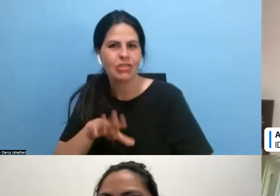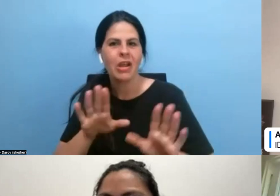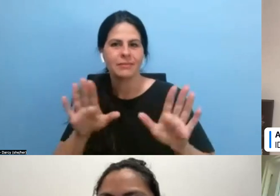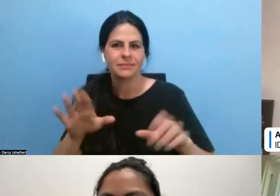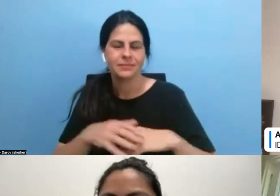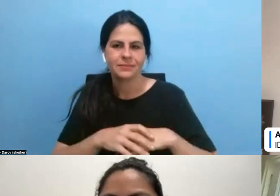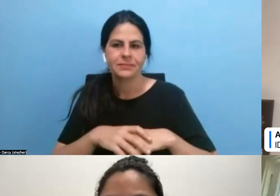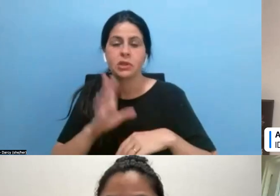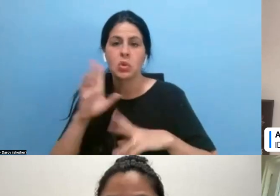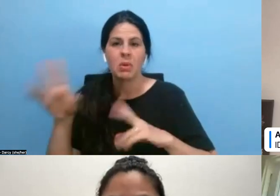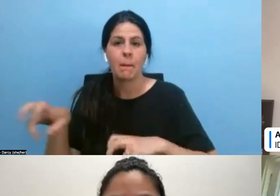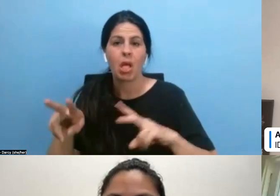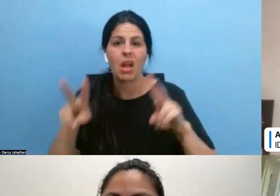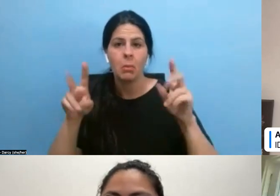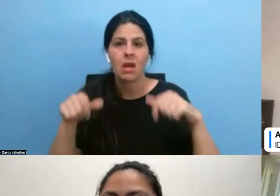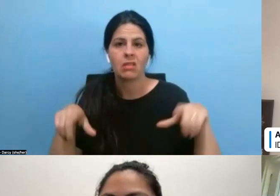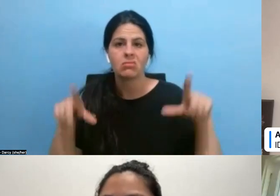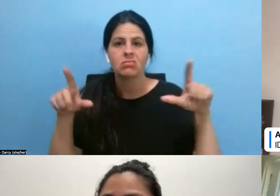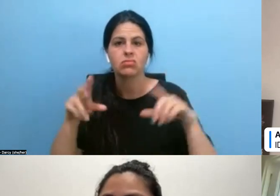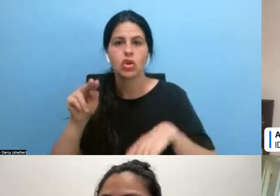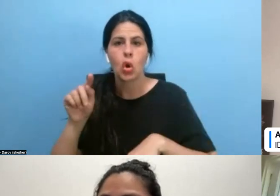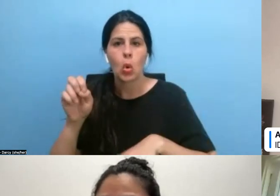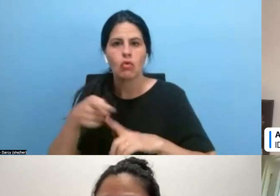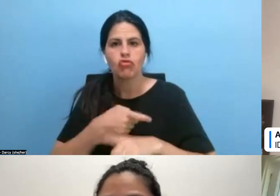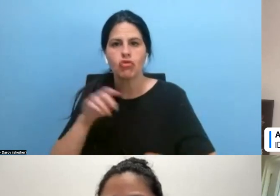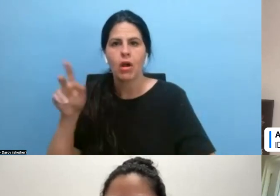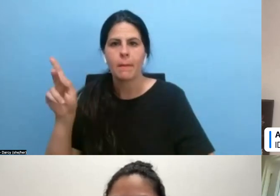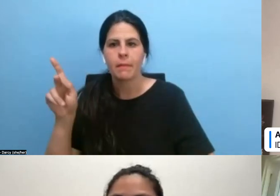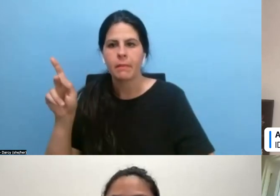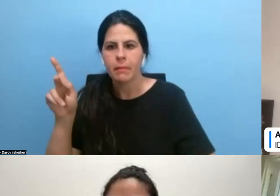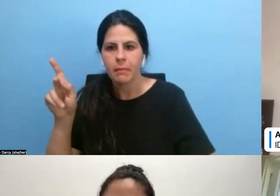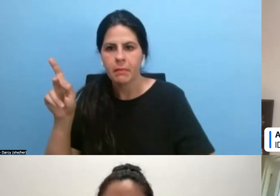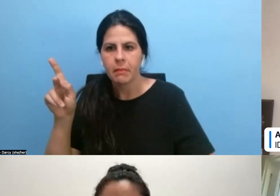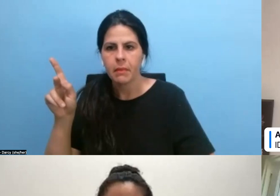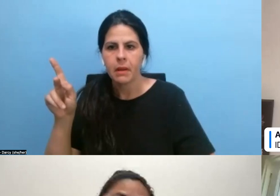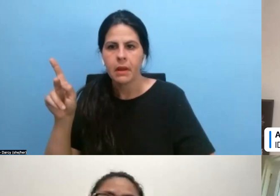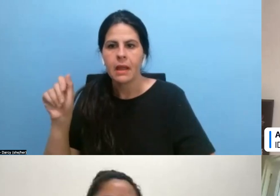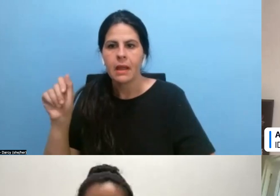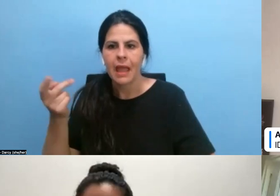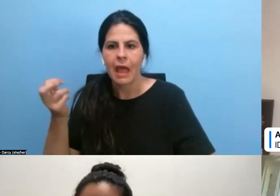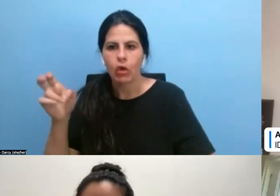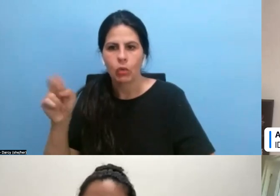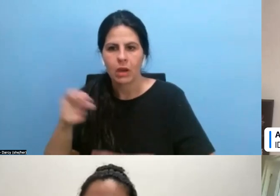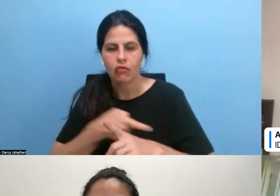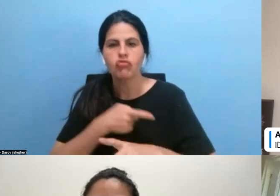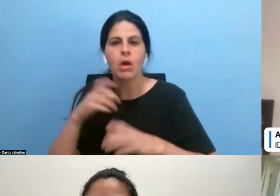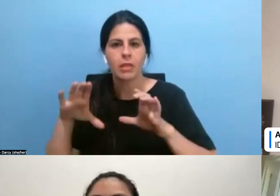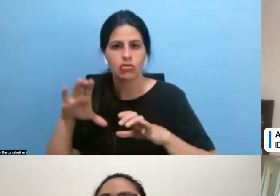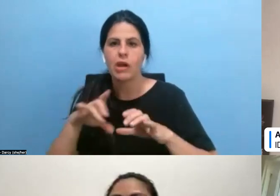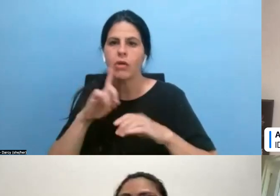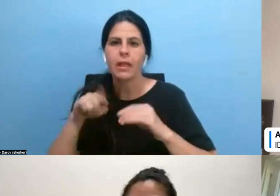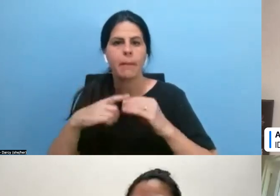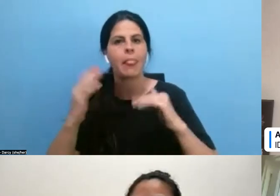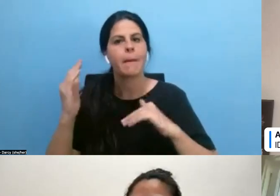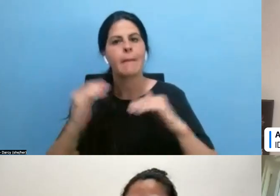note, um, from Catherine from the chat that I think is important. It's just the balance between the active filmmaking of everything,